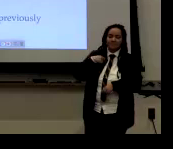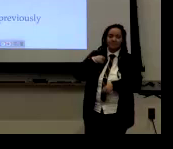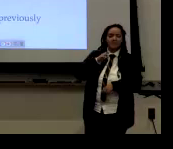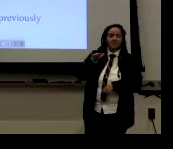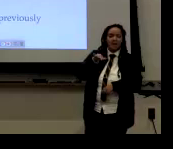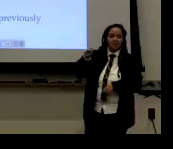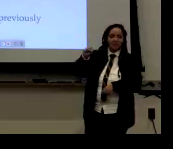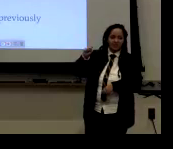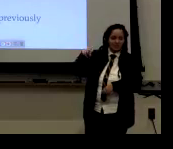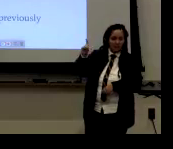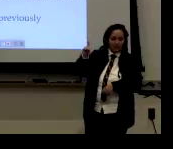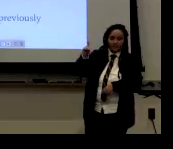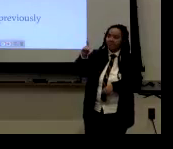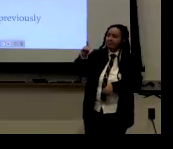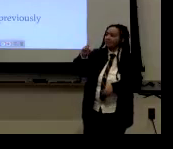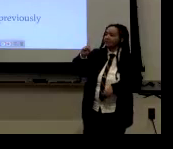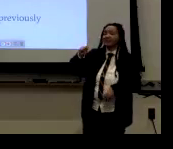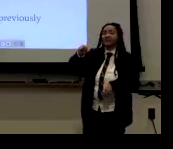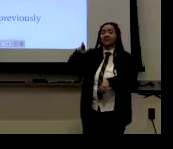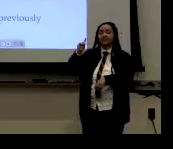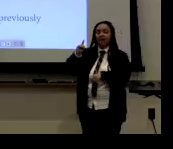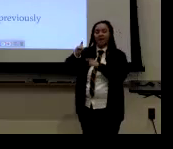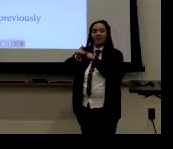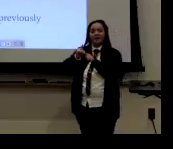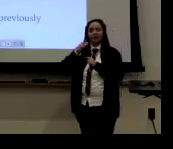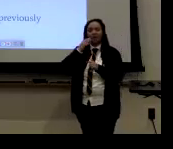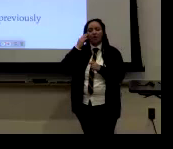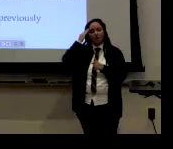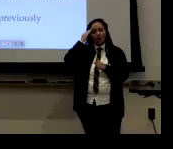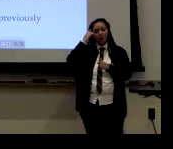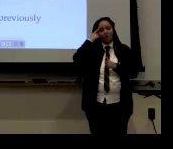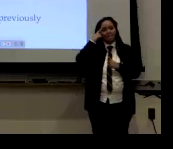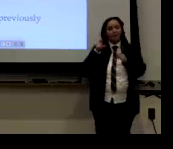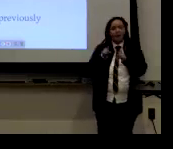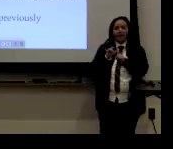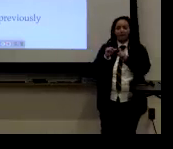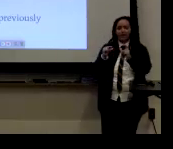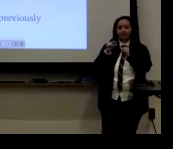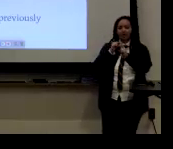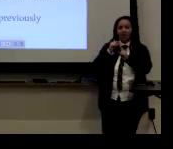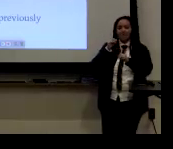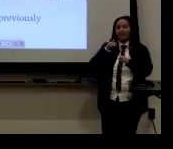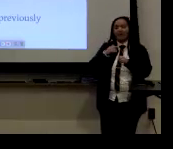And that influencer called themselves a stud. And they spelled stud. This is how you sign that.